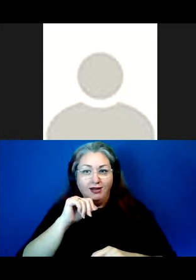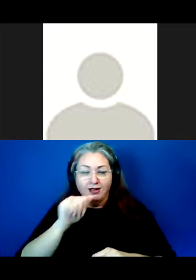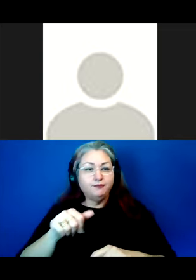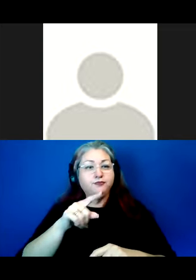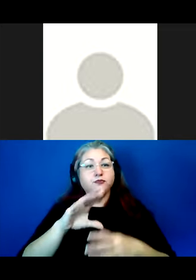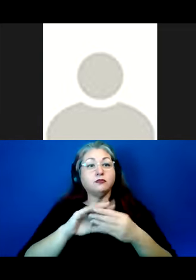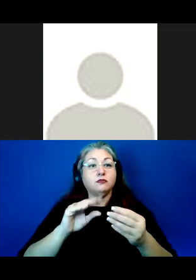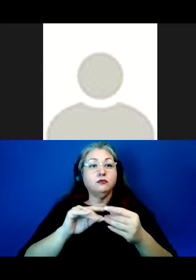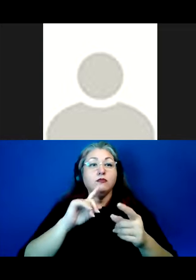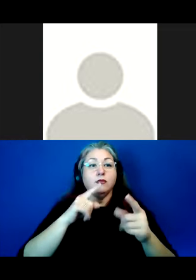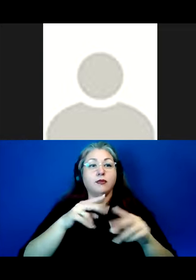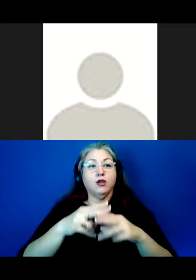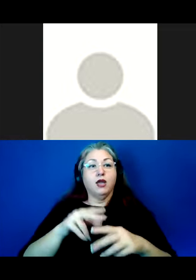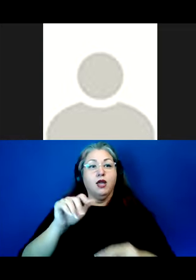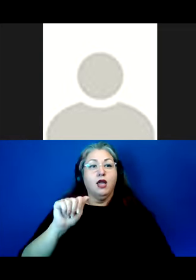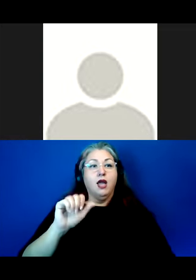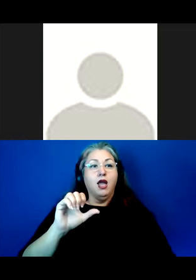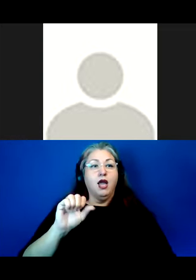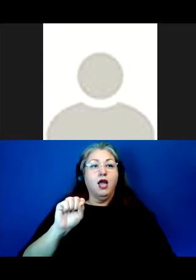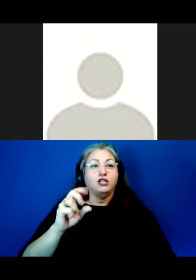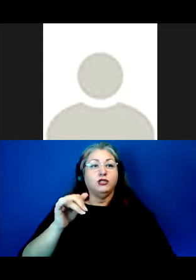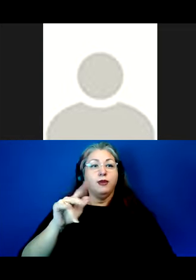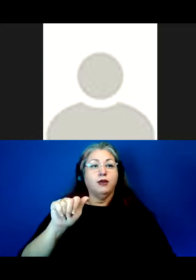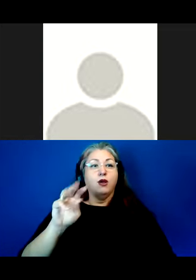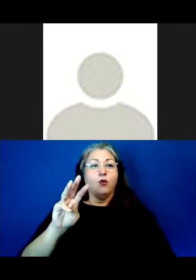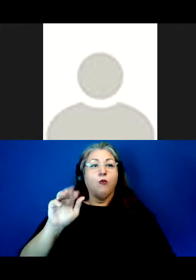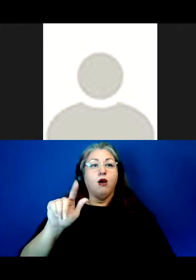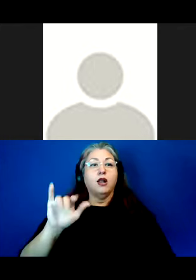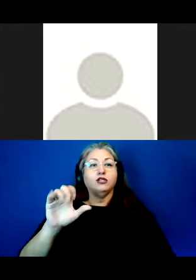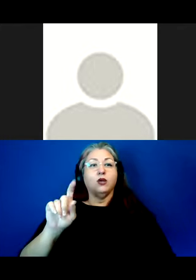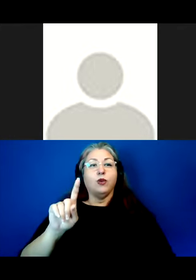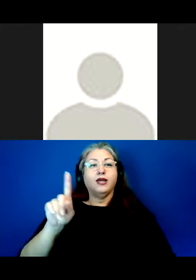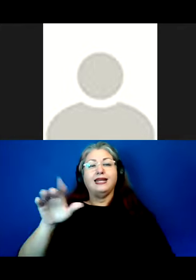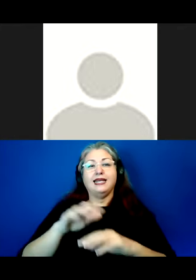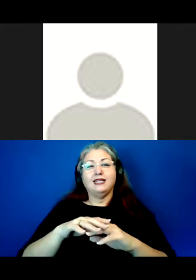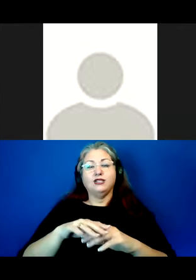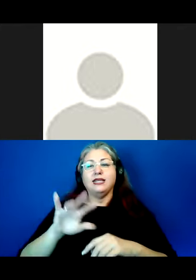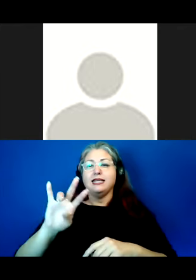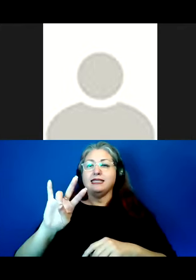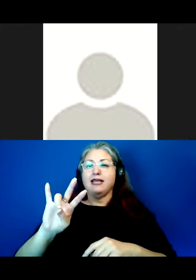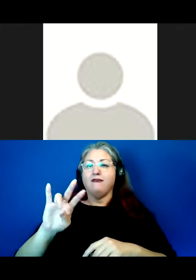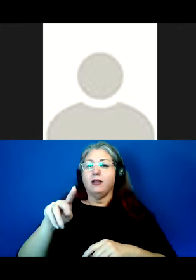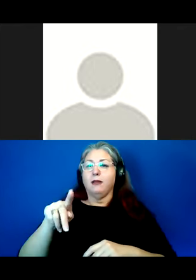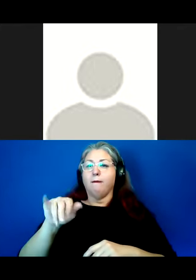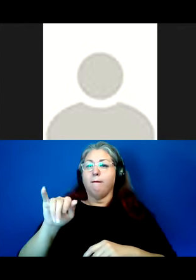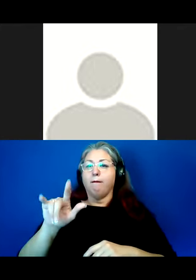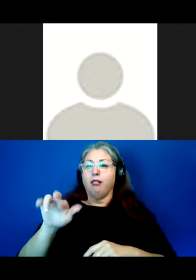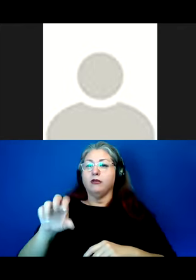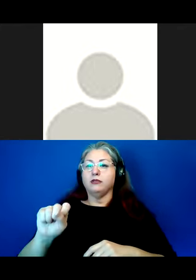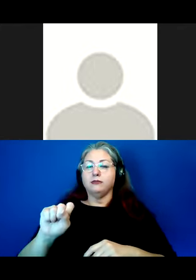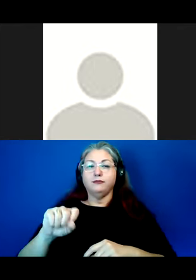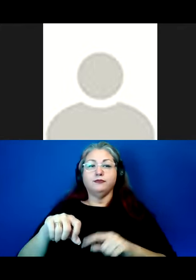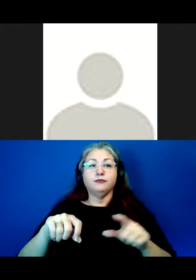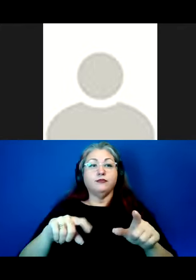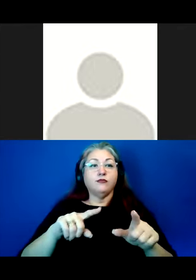a story that happened at a place called Ashipekwa Wawalichi. It's known in English as the Seven Pillars. The